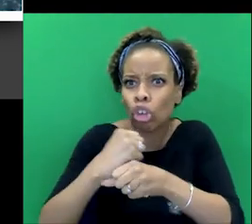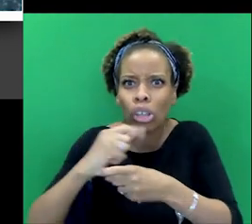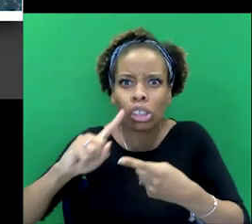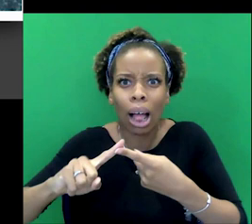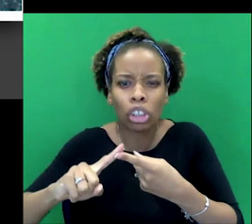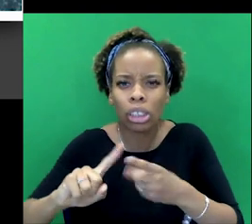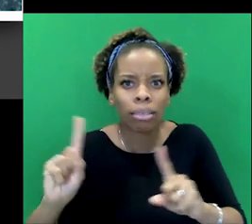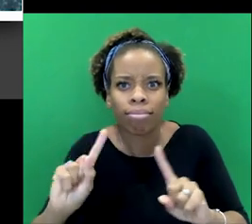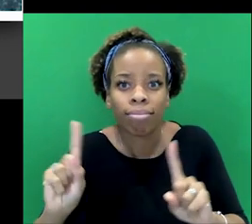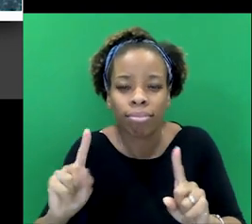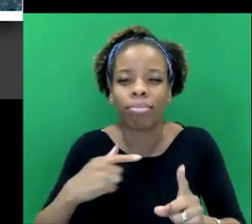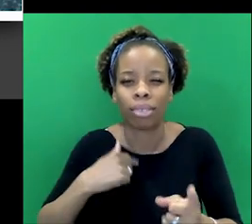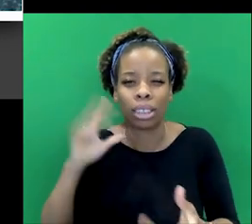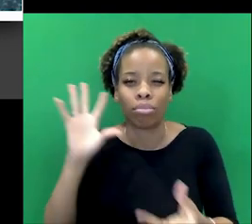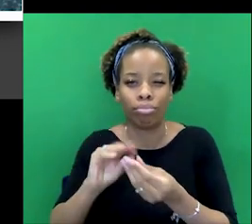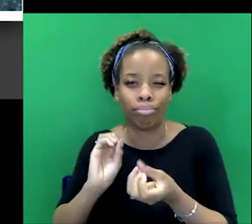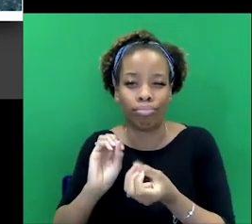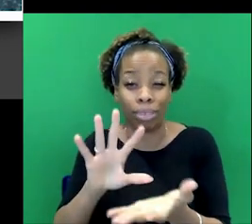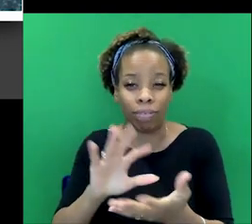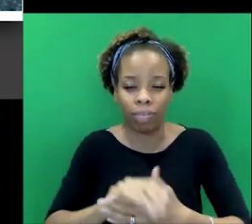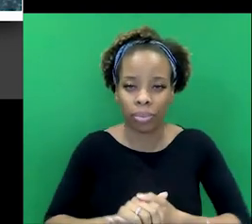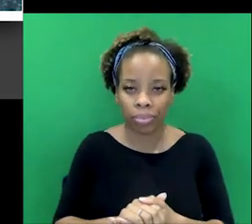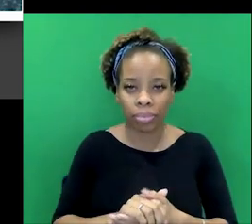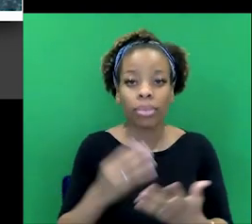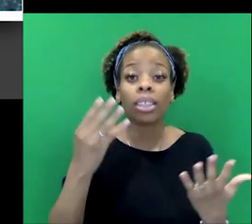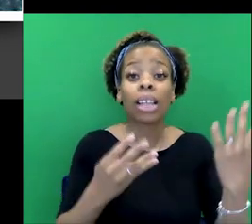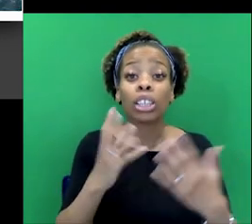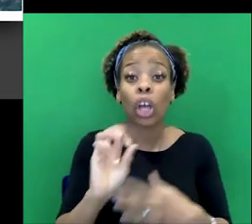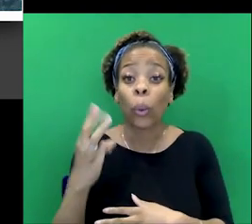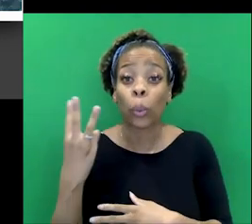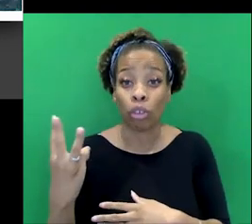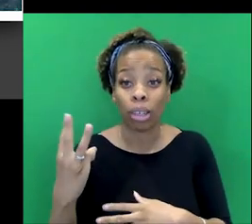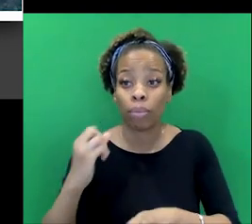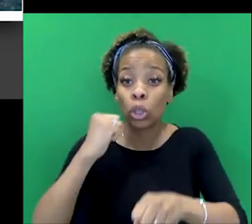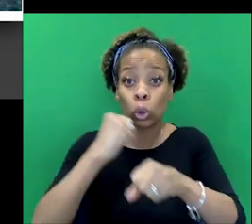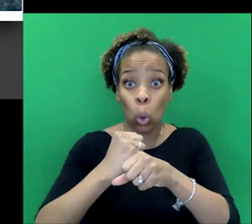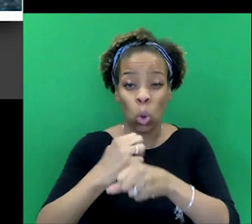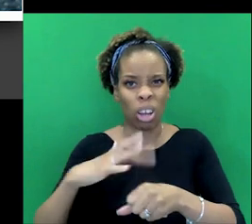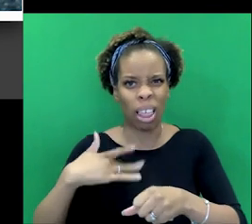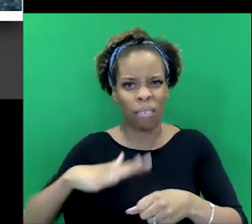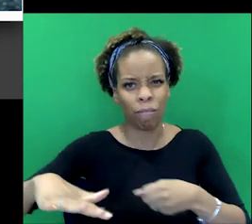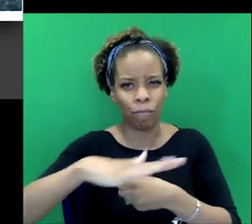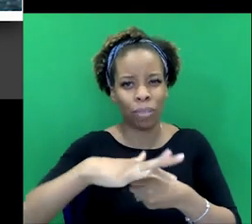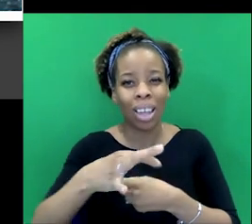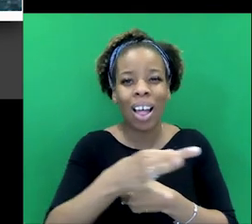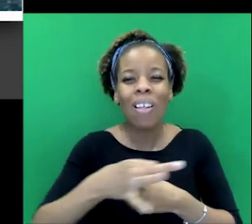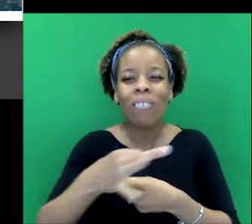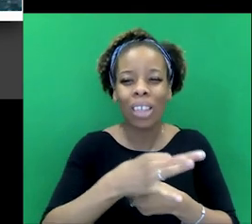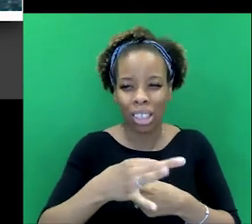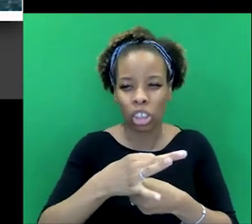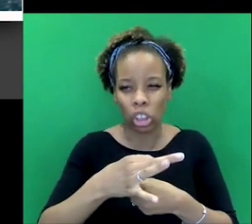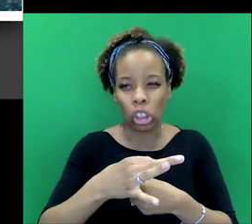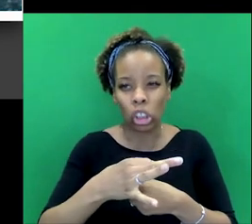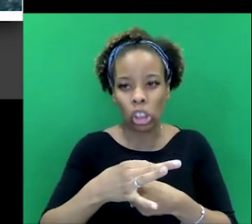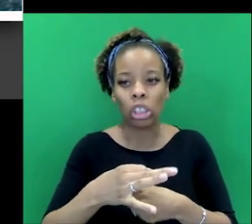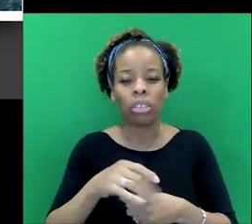Adalji, I'll just sort of give a brief summary. So in 1903, uh, George lives in this village, uh, Great Worley, which